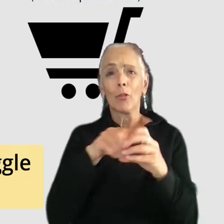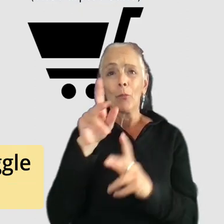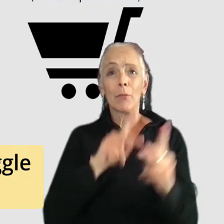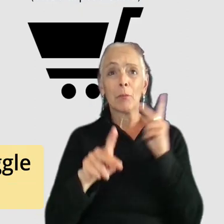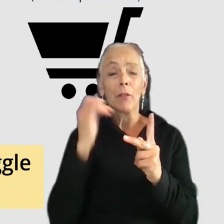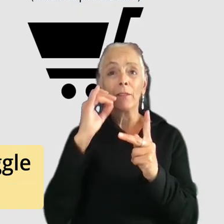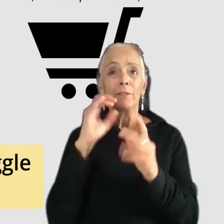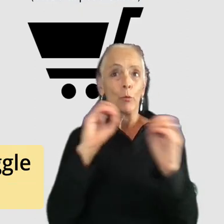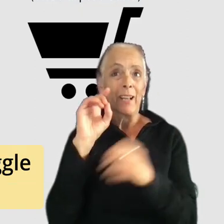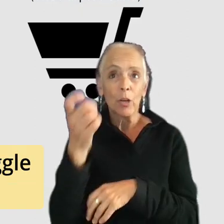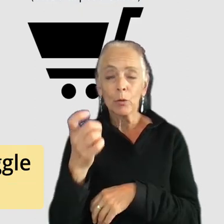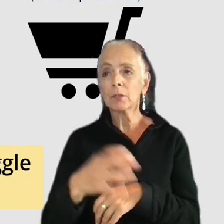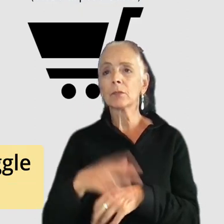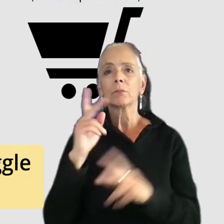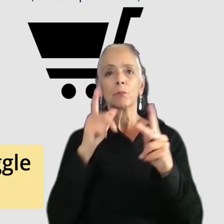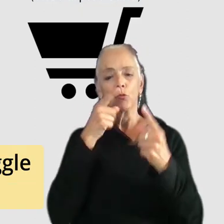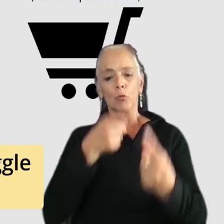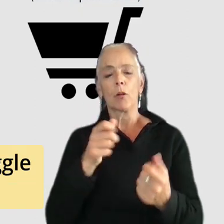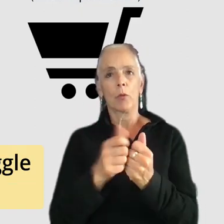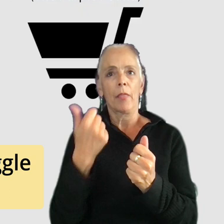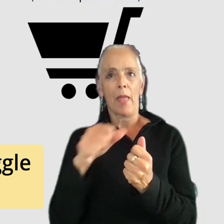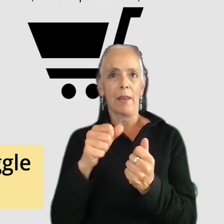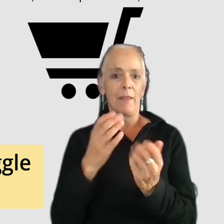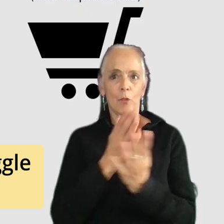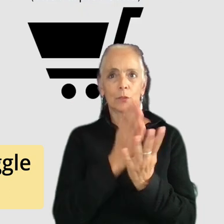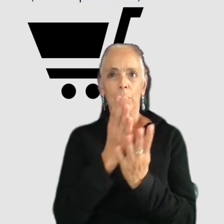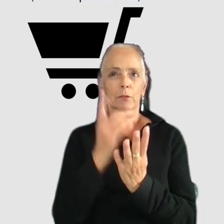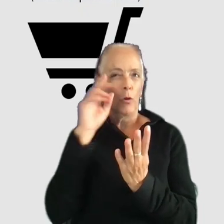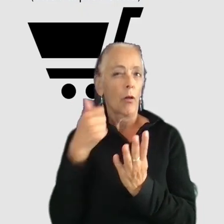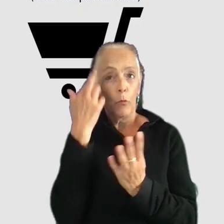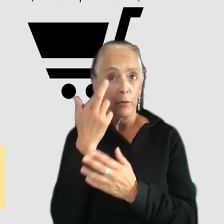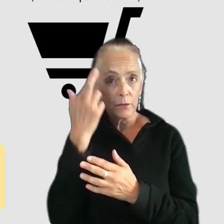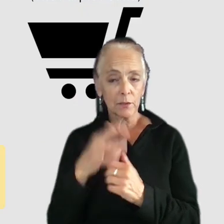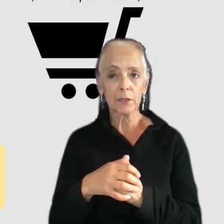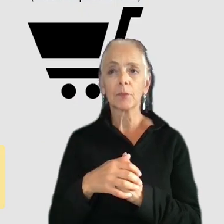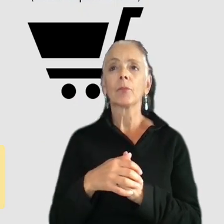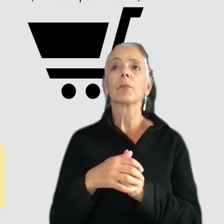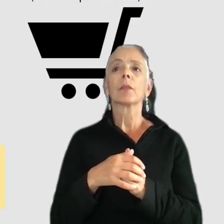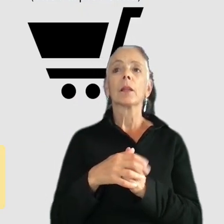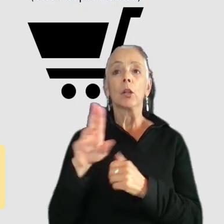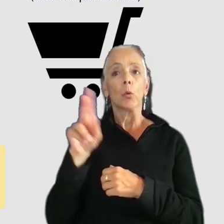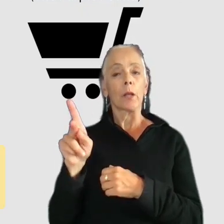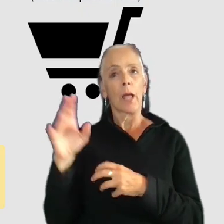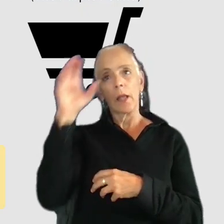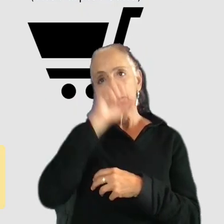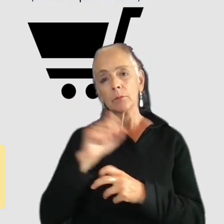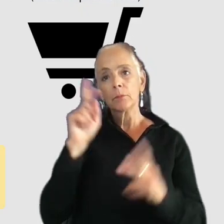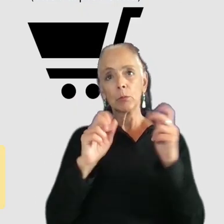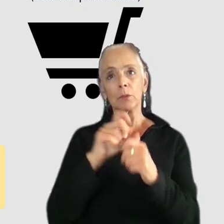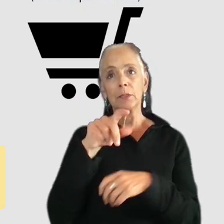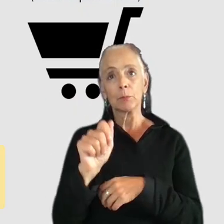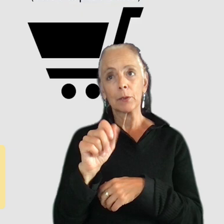or people who struggle with any of those areas for many other reasons. In the UK it's estimated that people with